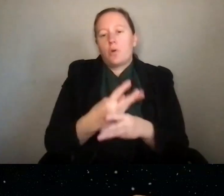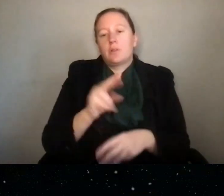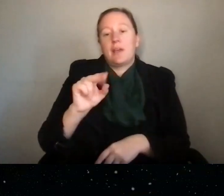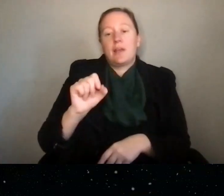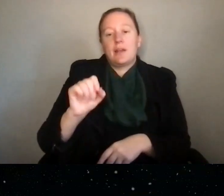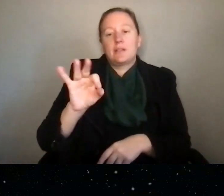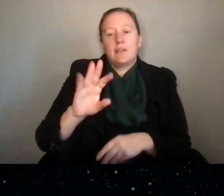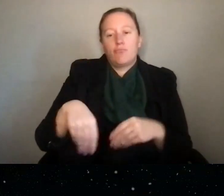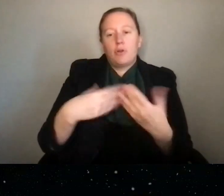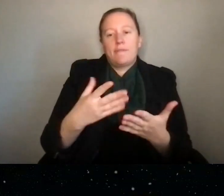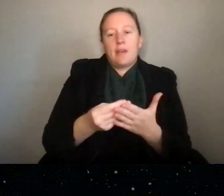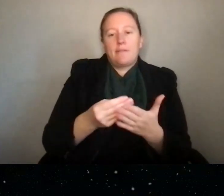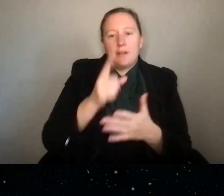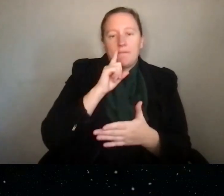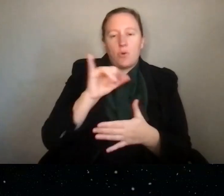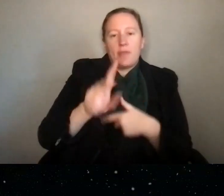funding for such projects?